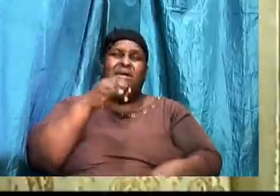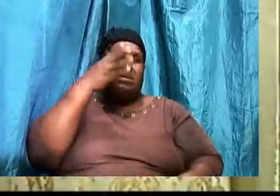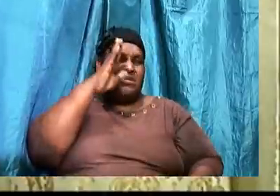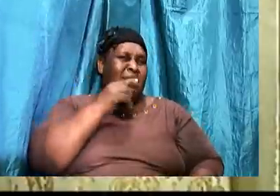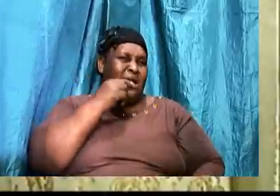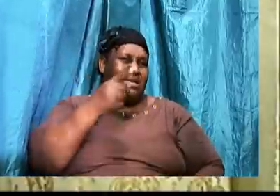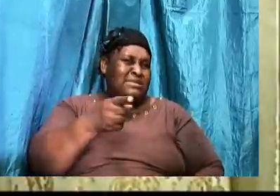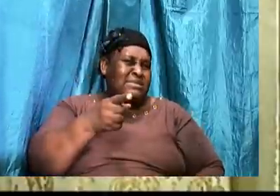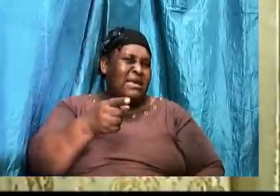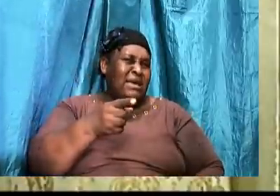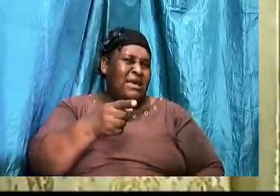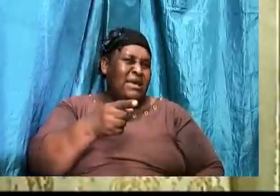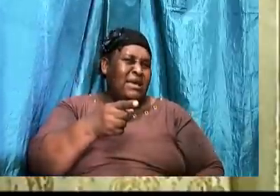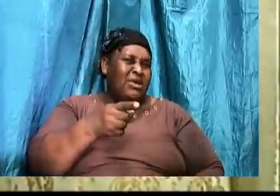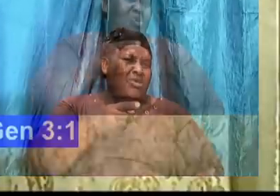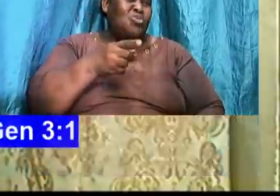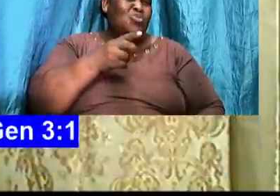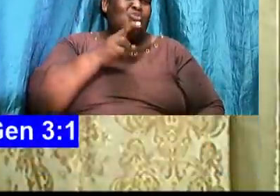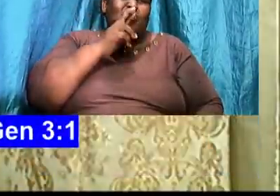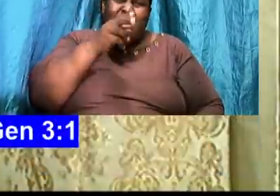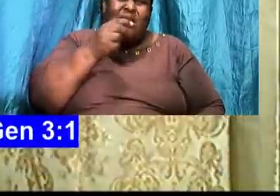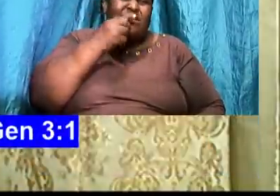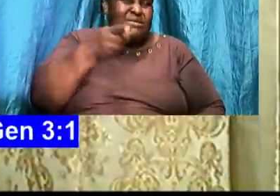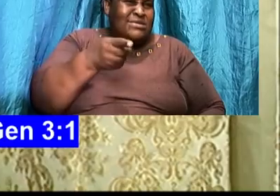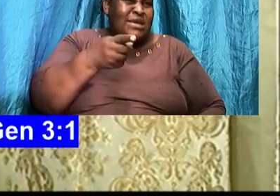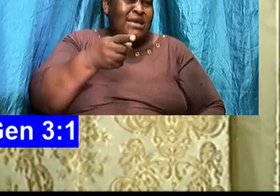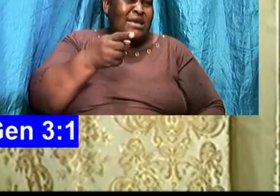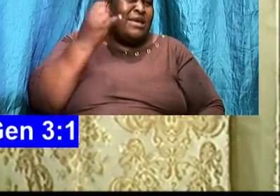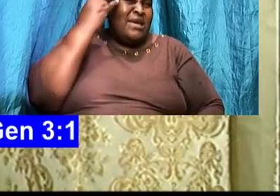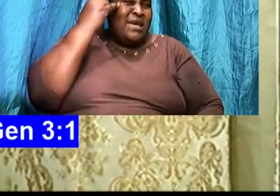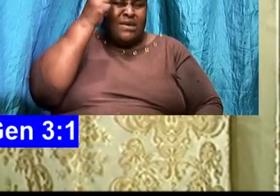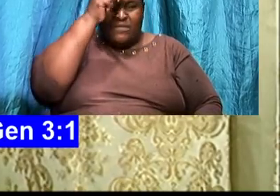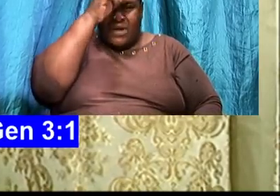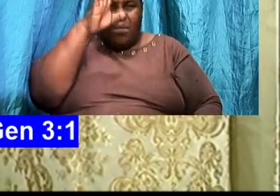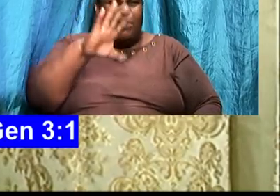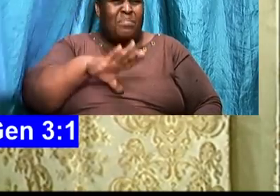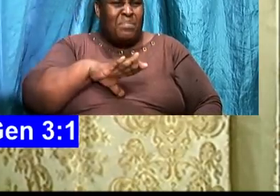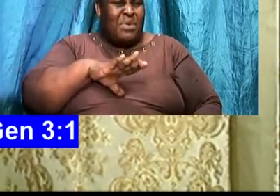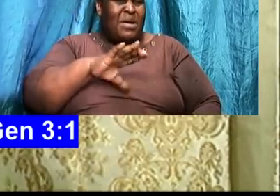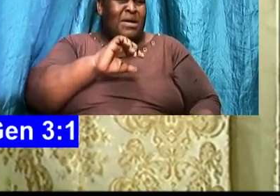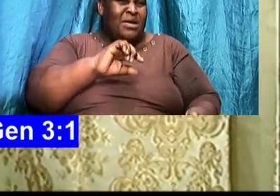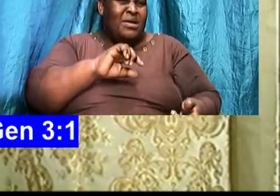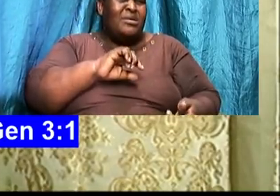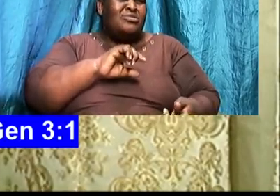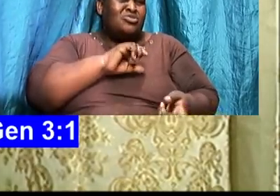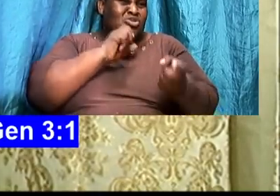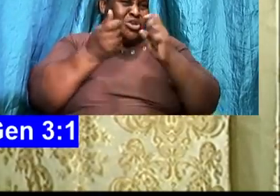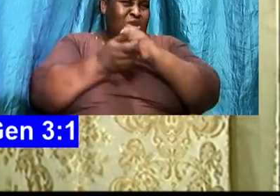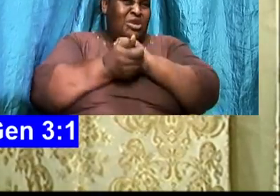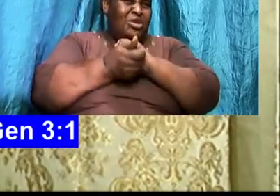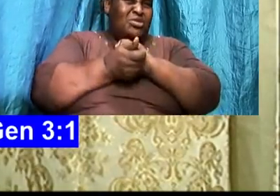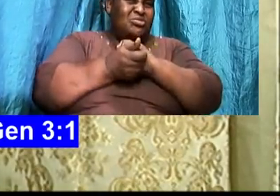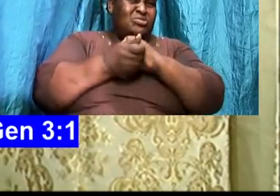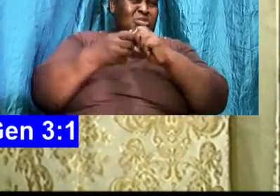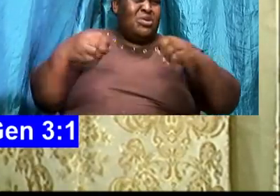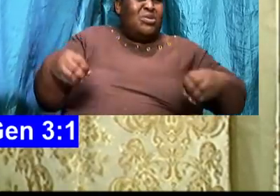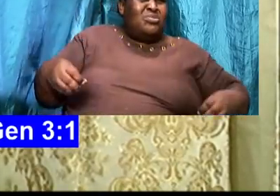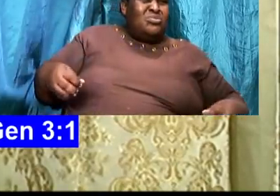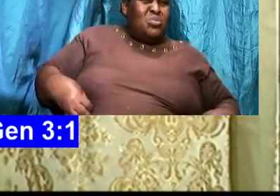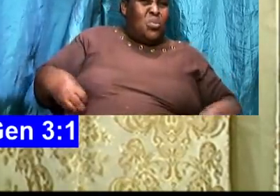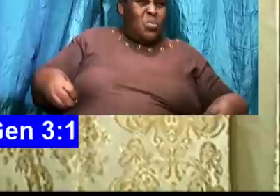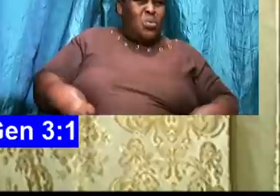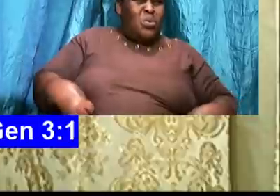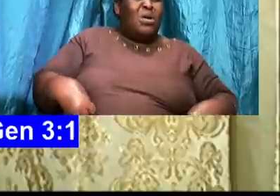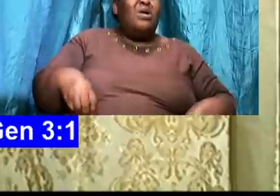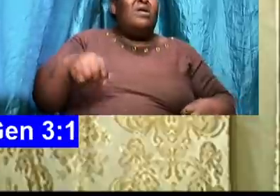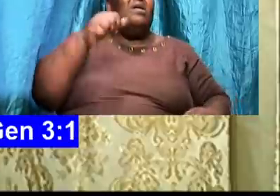Did God really say. If a man change. Is. Argon so to speak. From a male to a